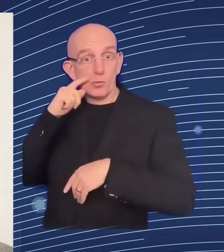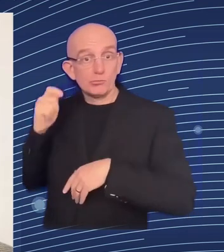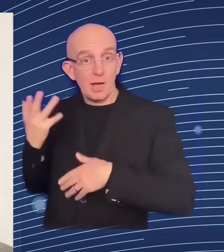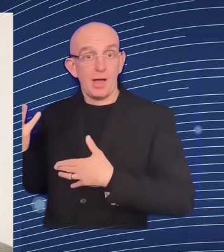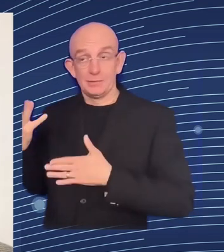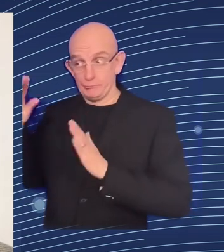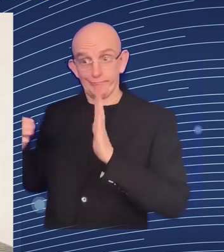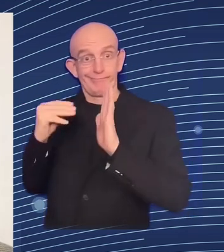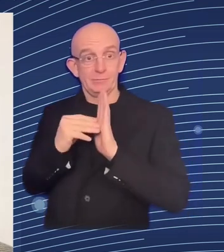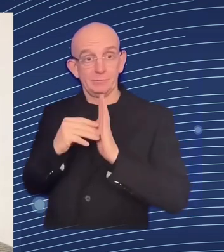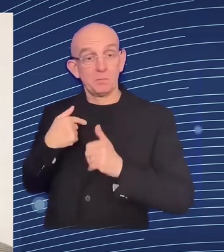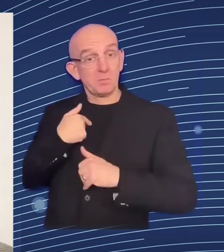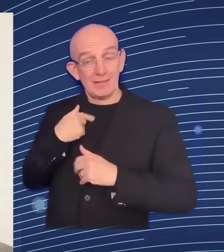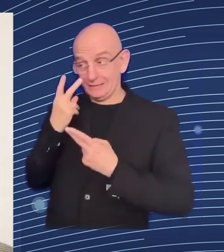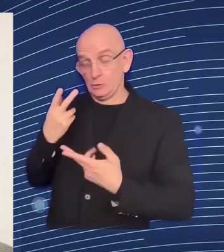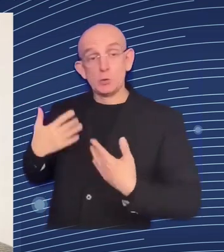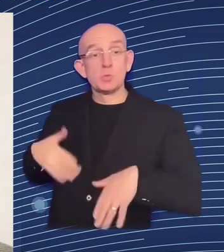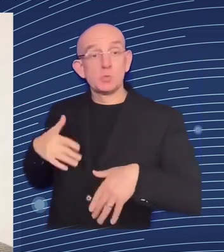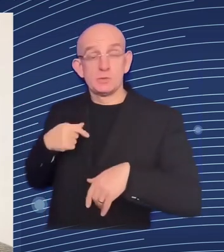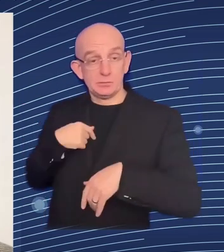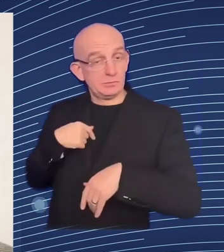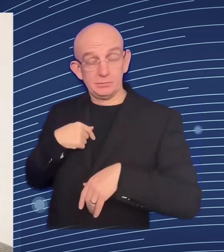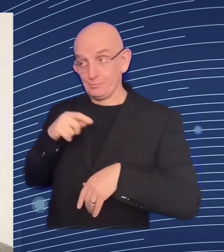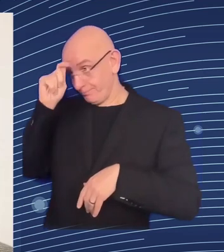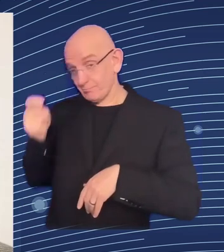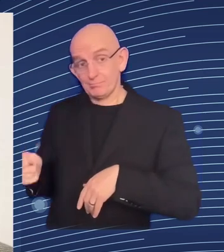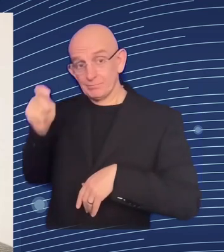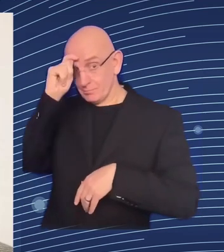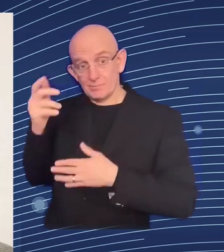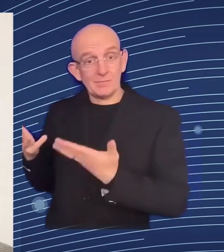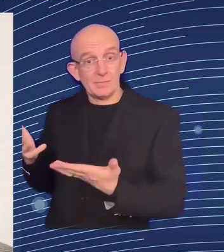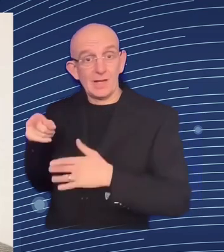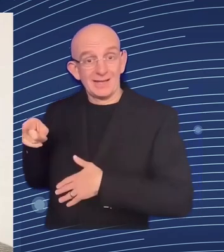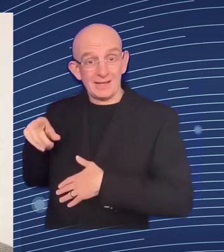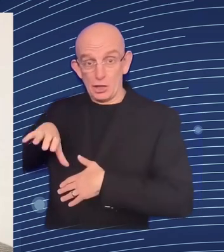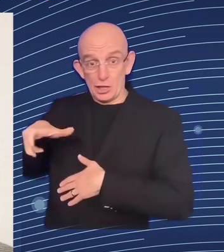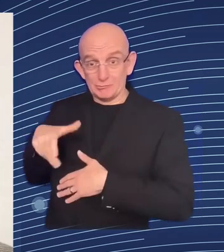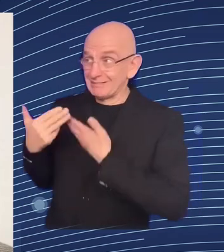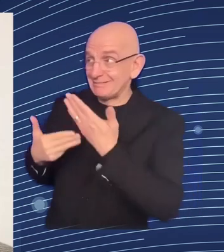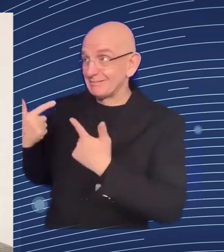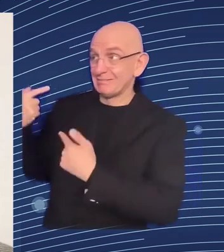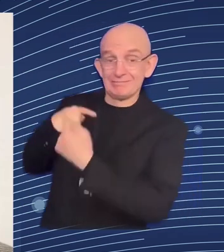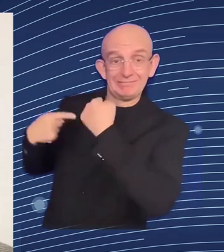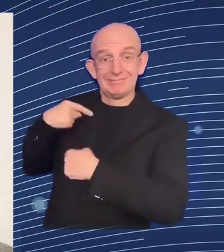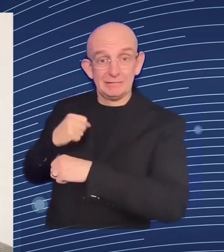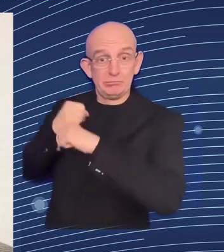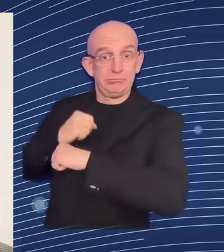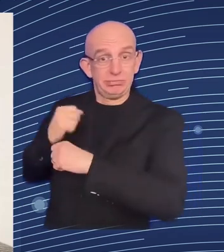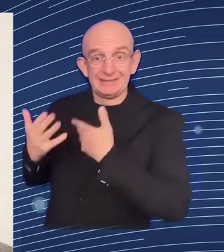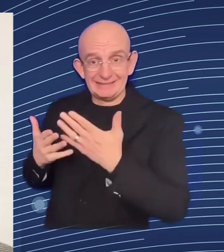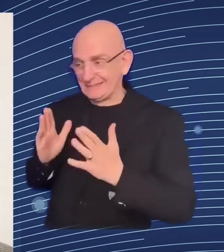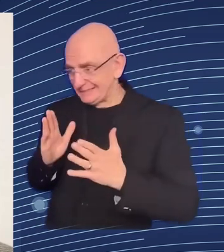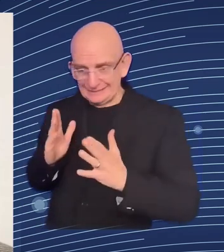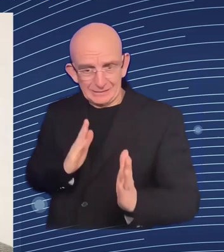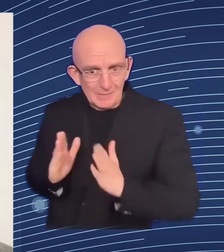mobilizing many many people on the front on the front line is able to